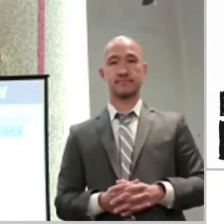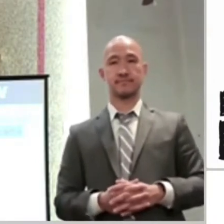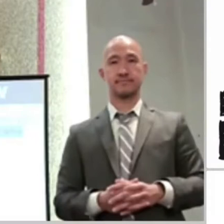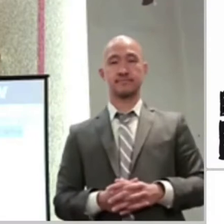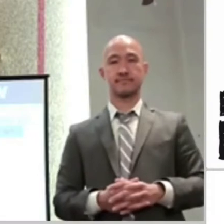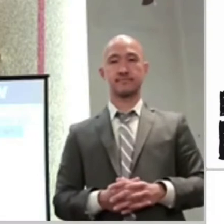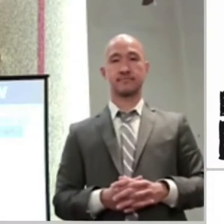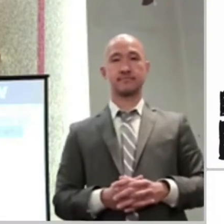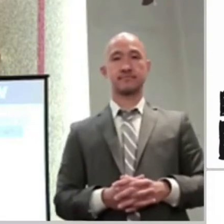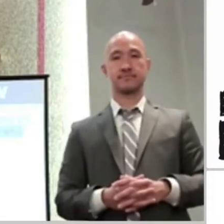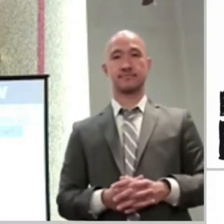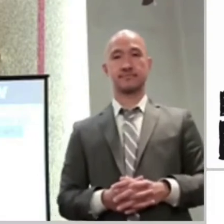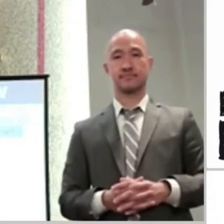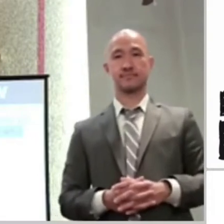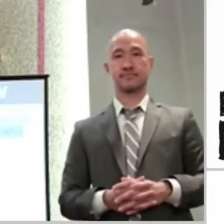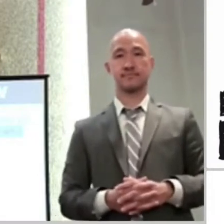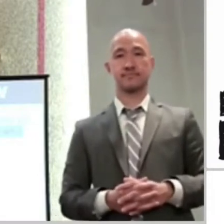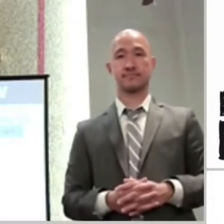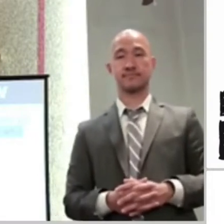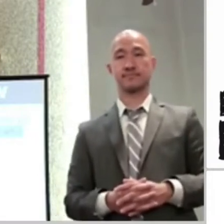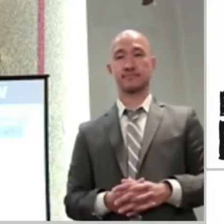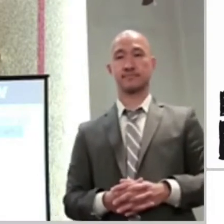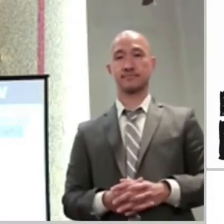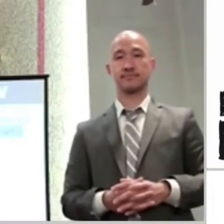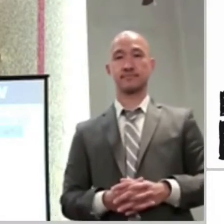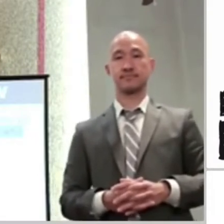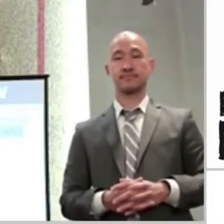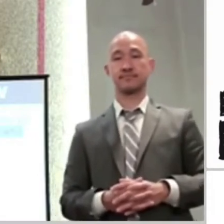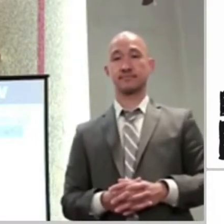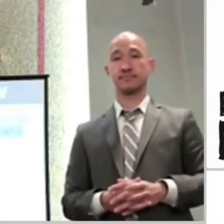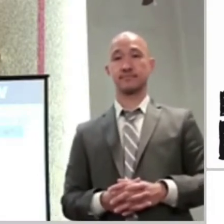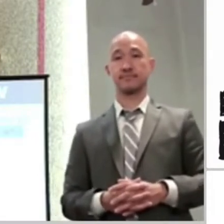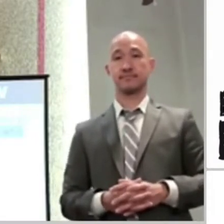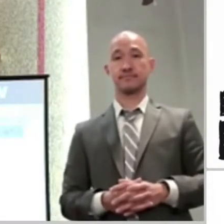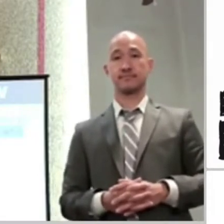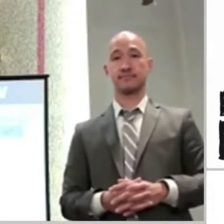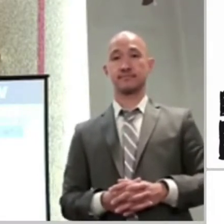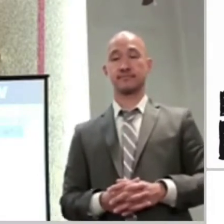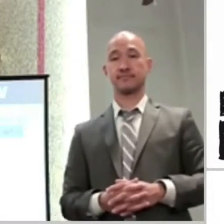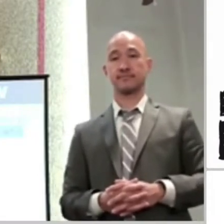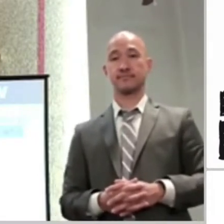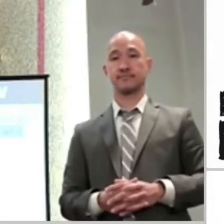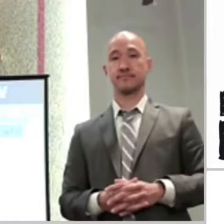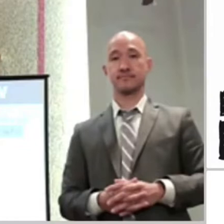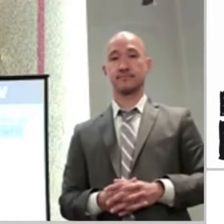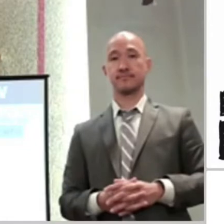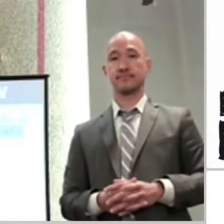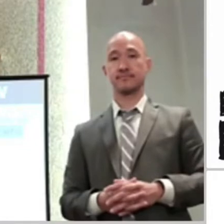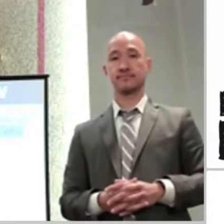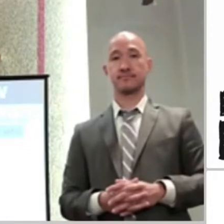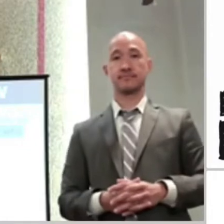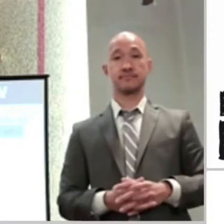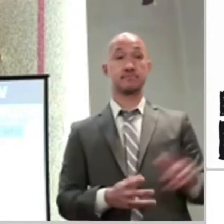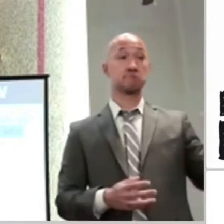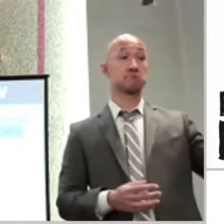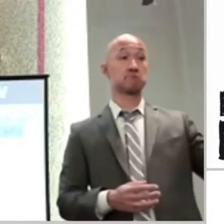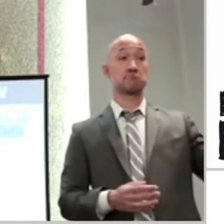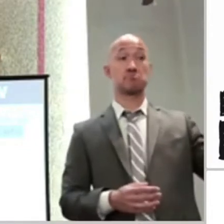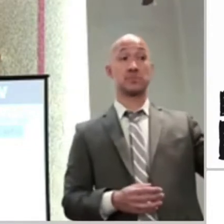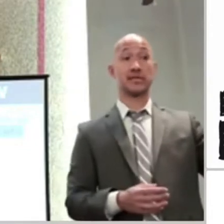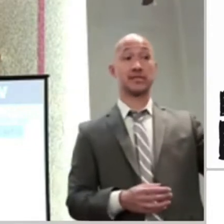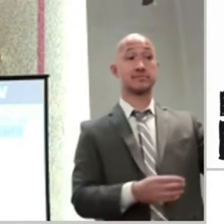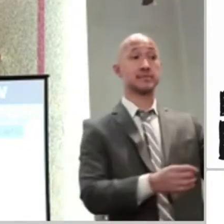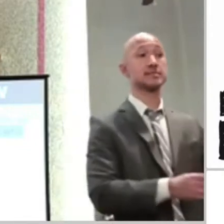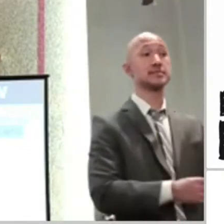But did Lot say, oh, I got to get out of this place. And he was in Sodom. I think that would have been a good choice. But he waited until God said, okay, you know what?